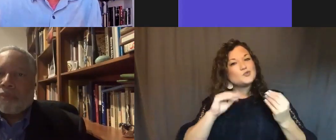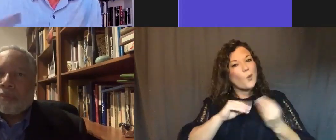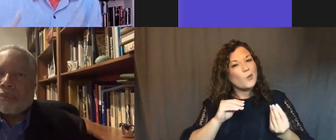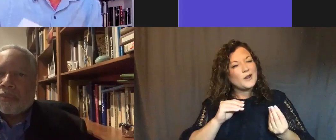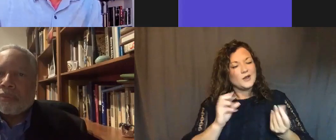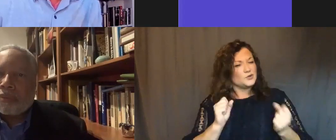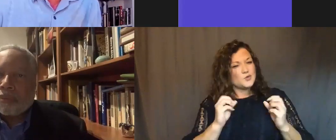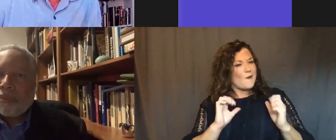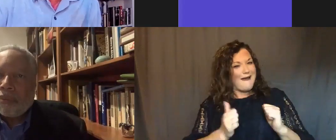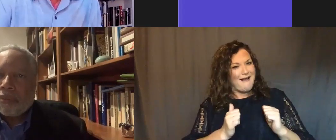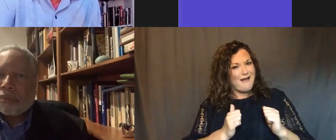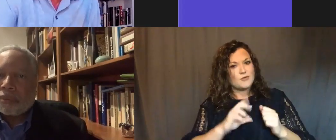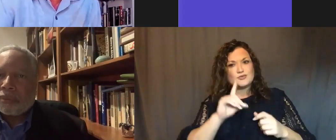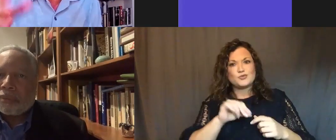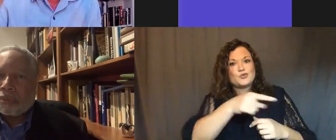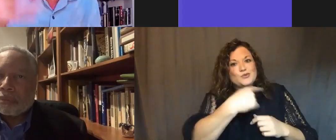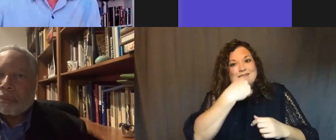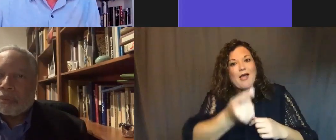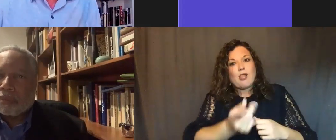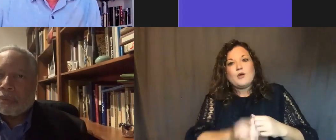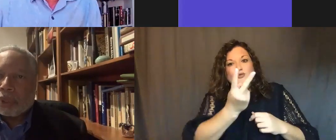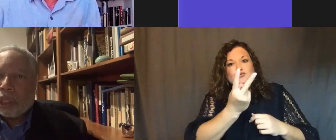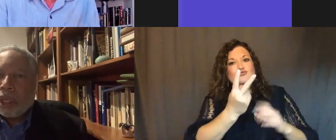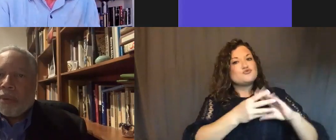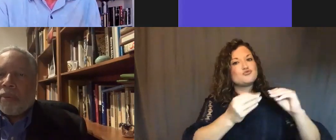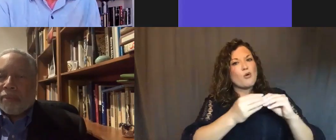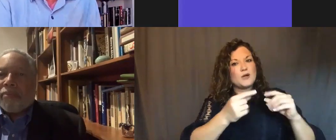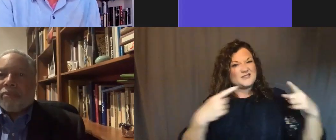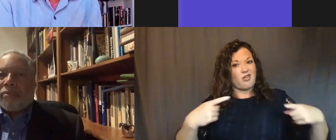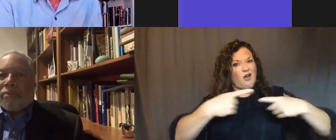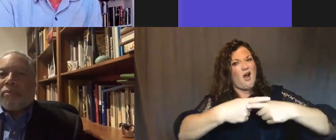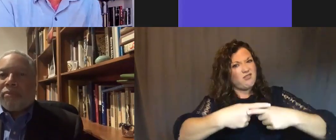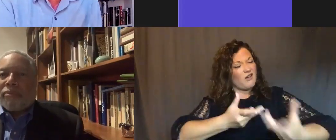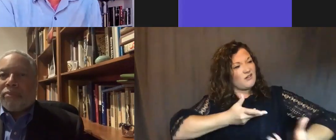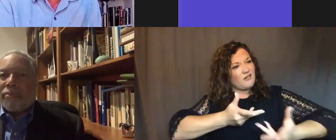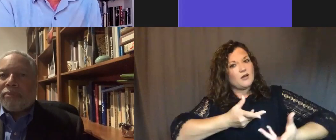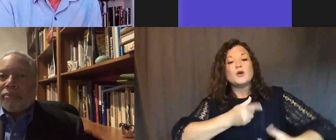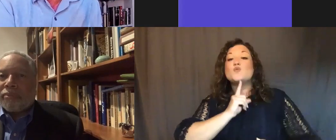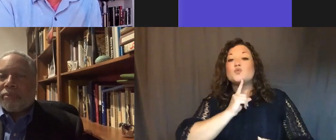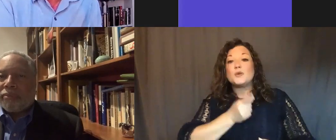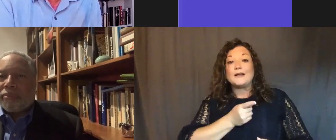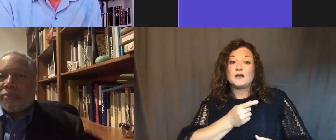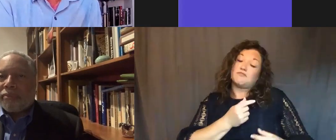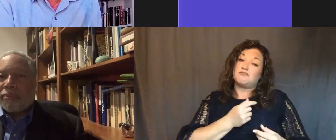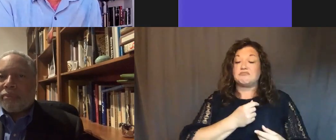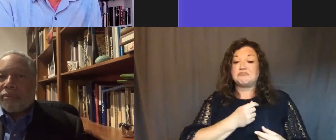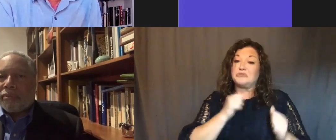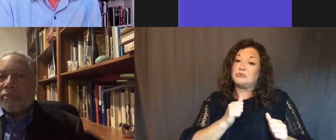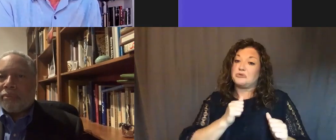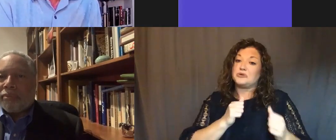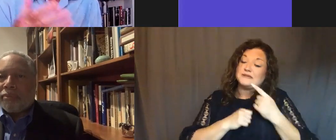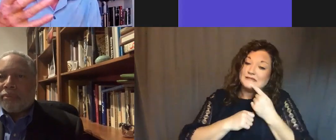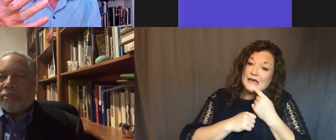basically tell two stories that are in conflict? You know, you know, really say in one respect that